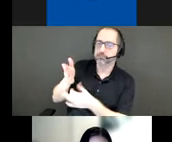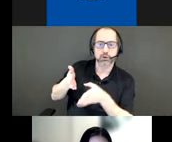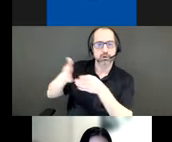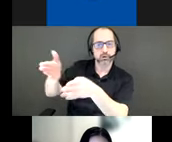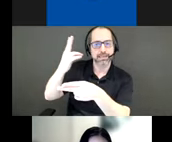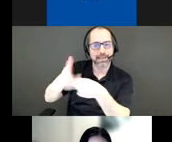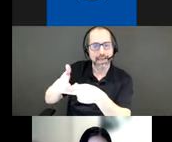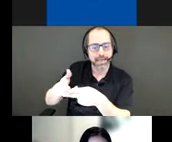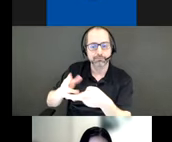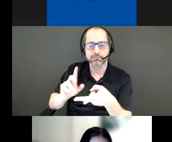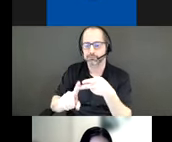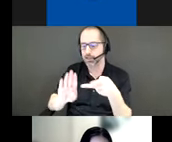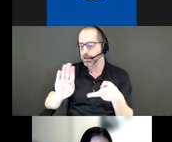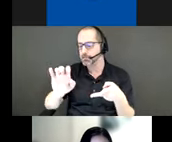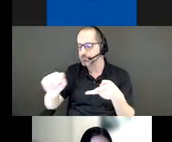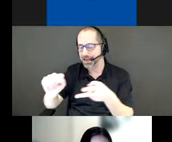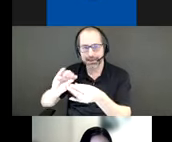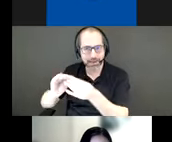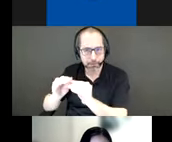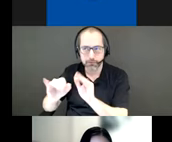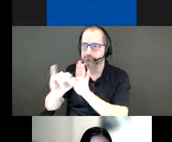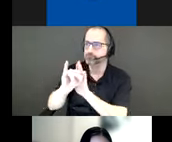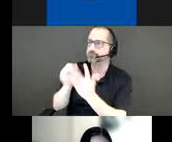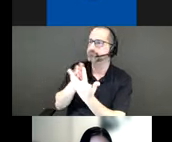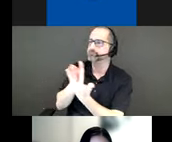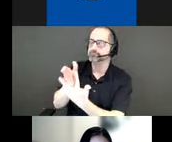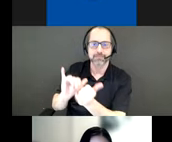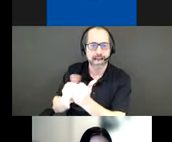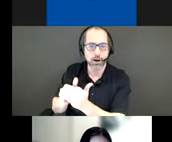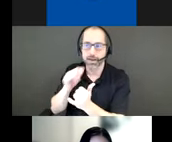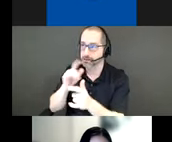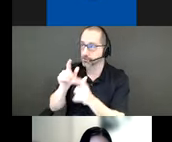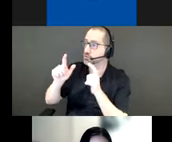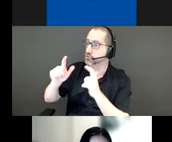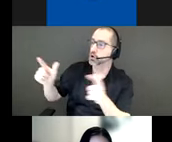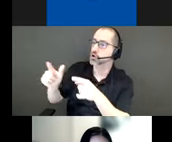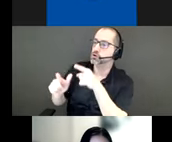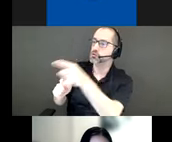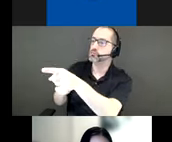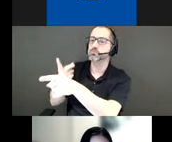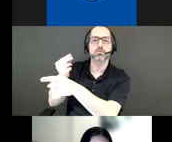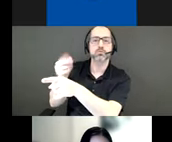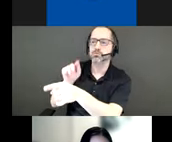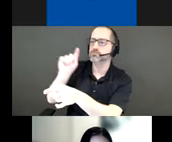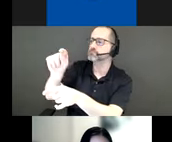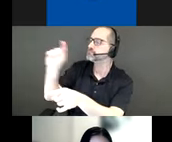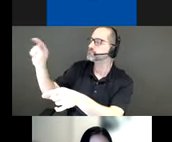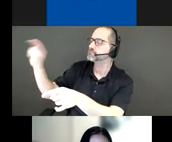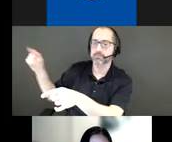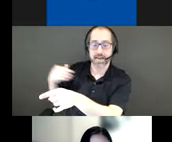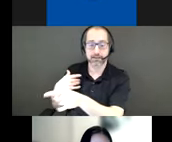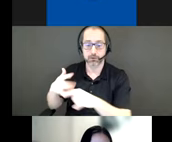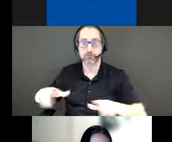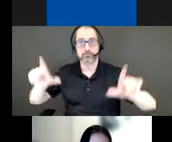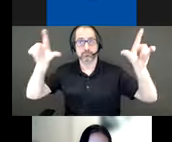as the bent numbers and they also point to large major attractions these higher up pixels are large and are visible